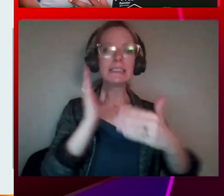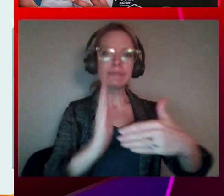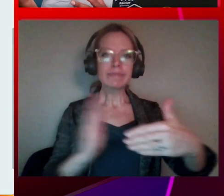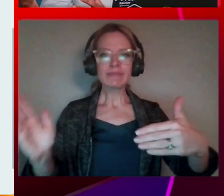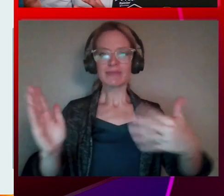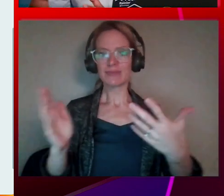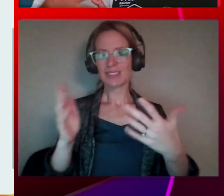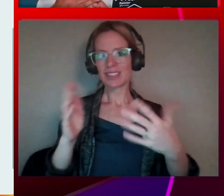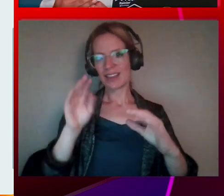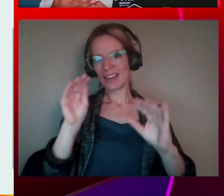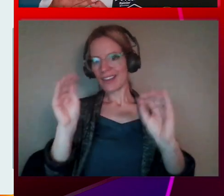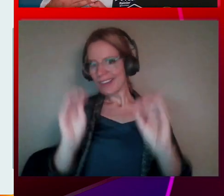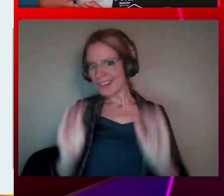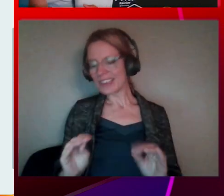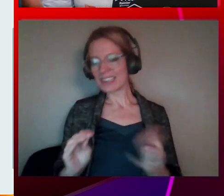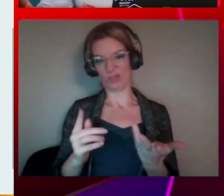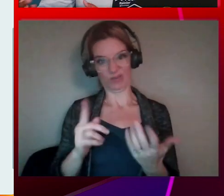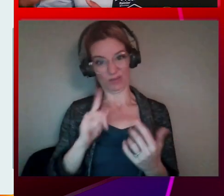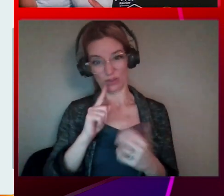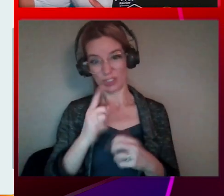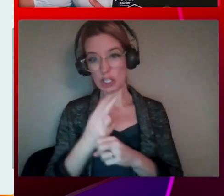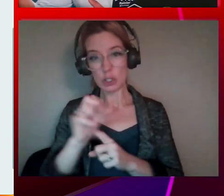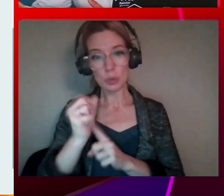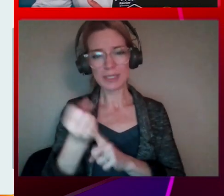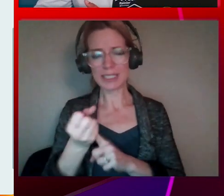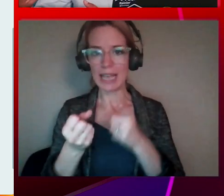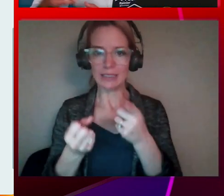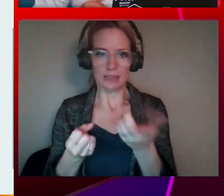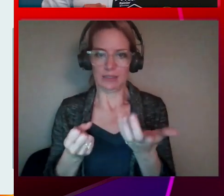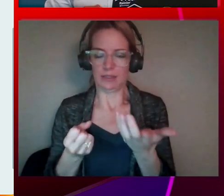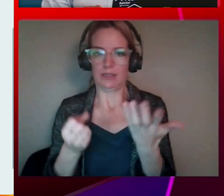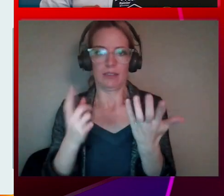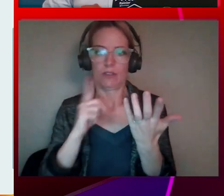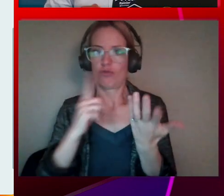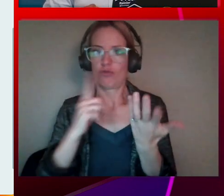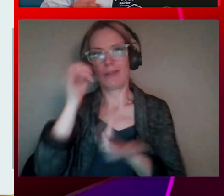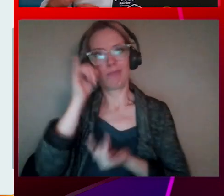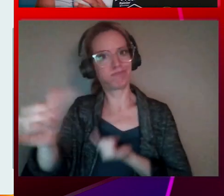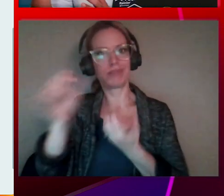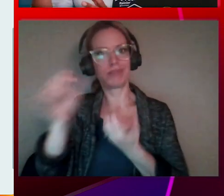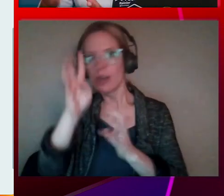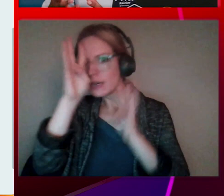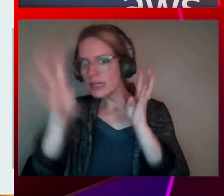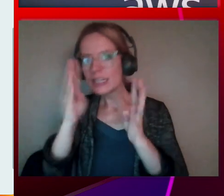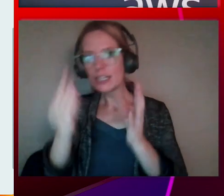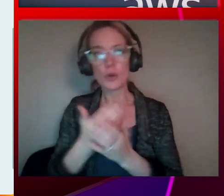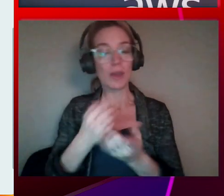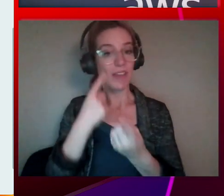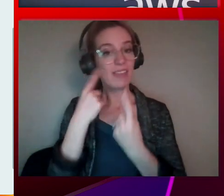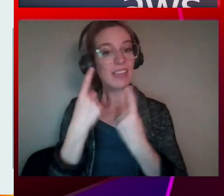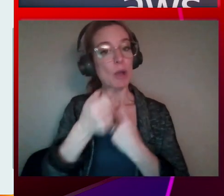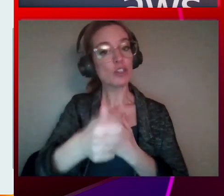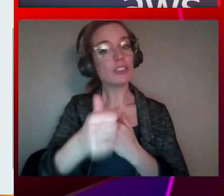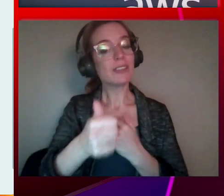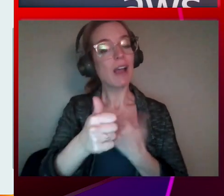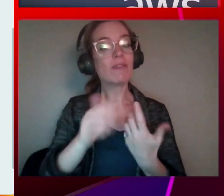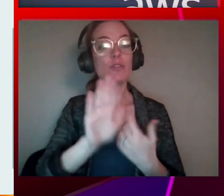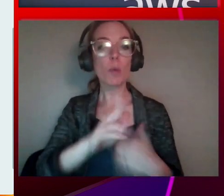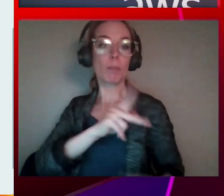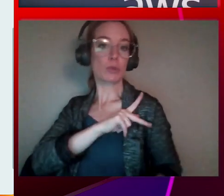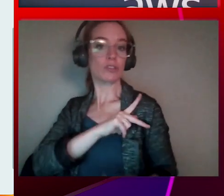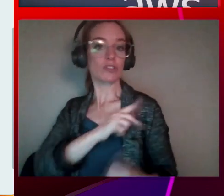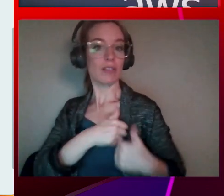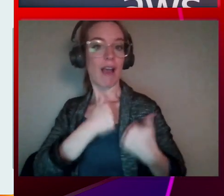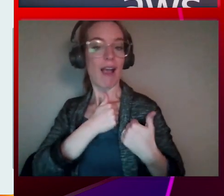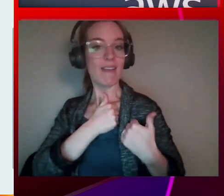You can think of, even in your personal use cases, bank statements. You have bills coming to your house. Those are all perfect use